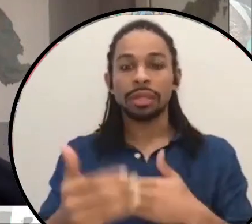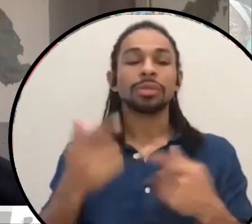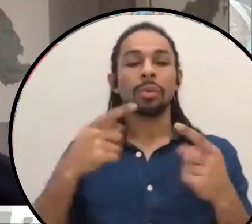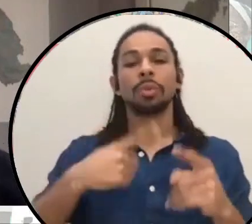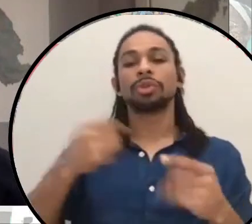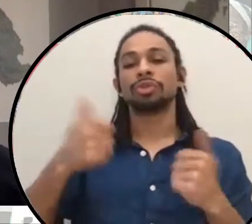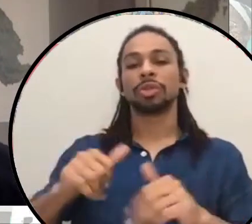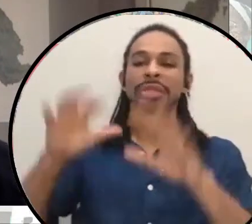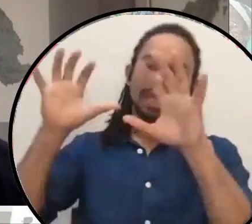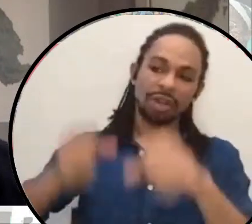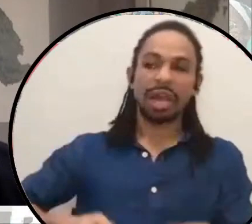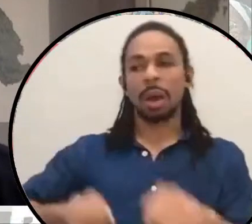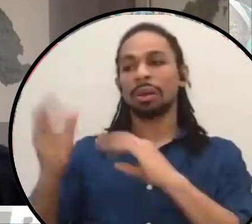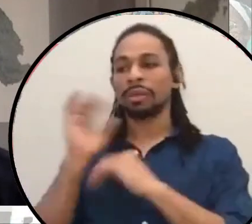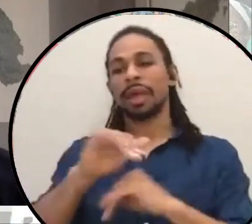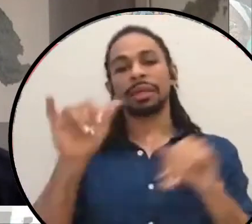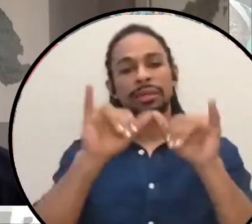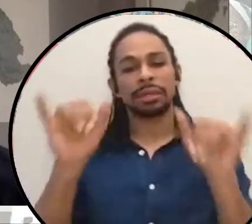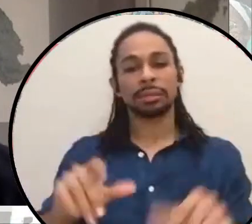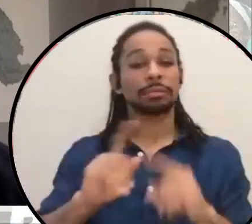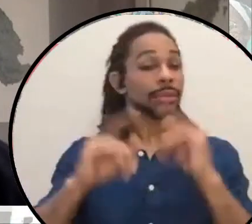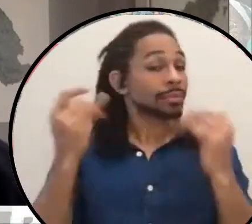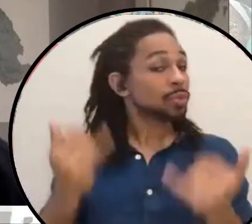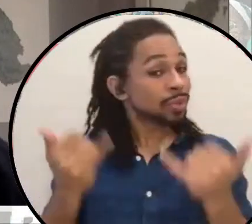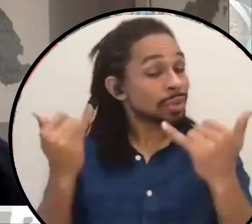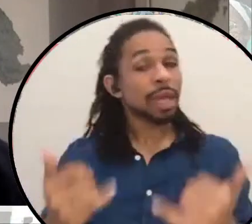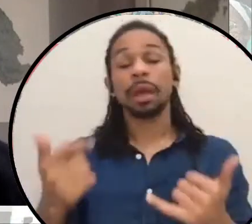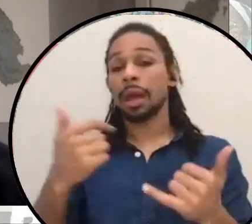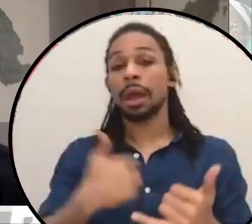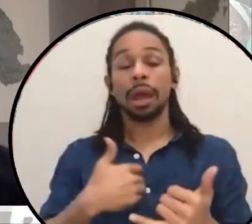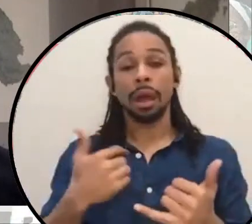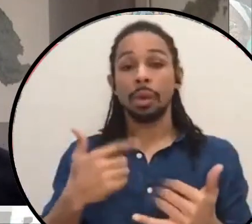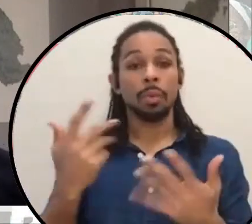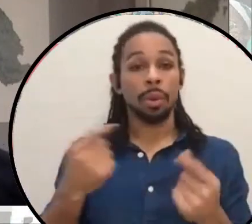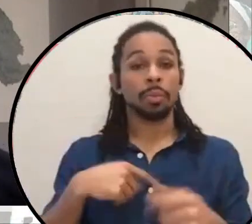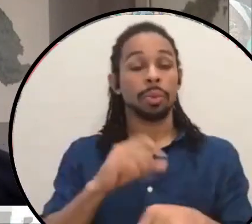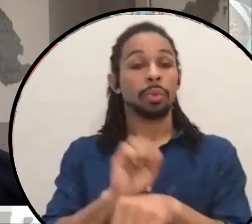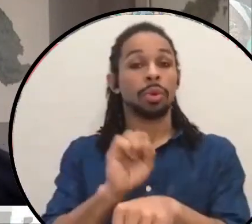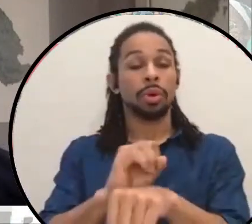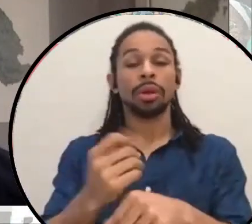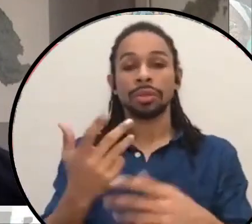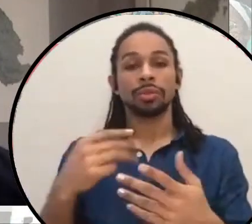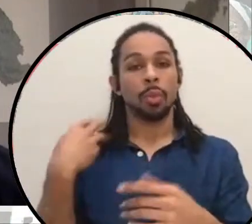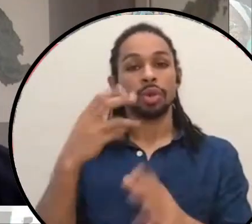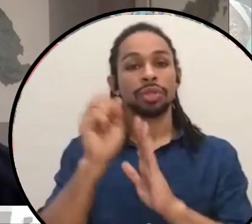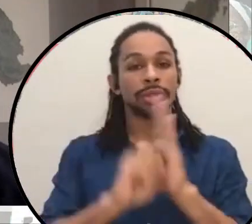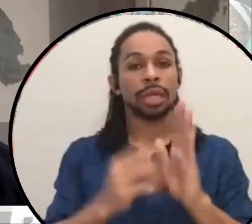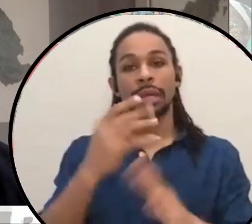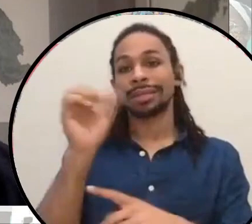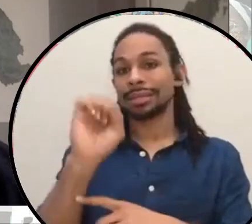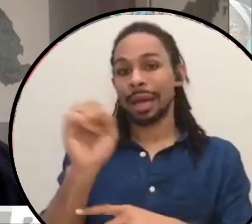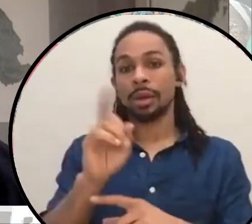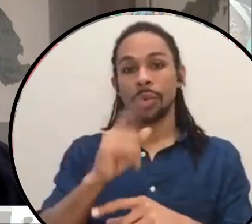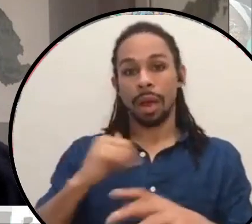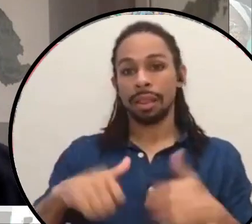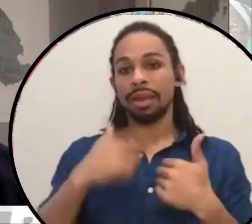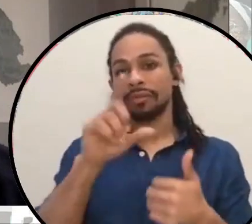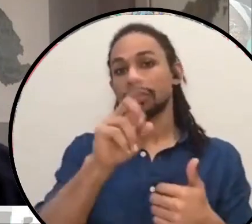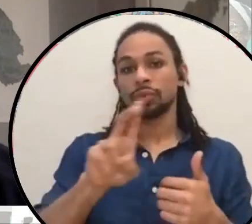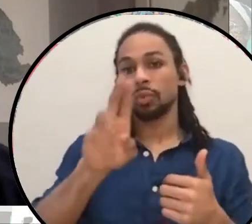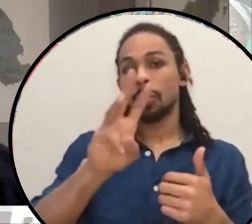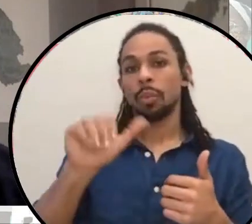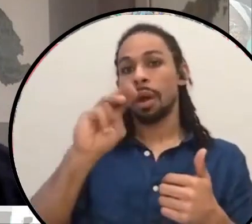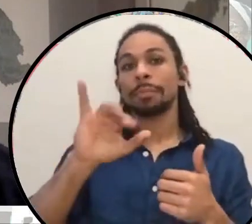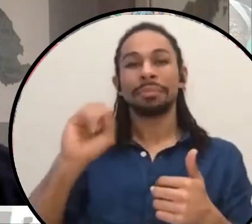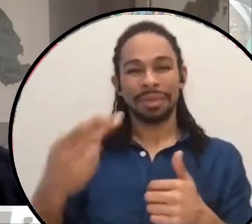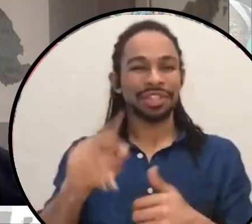These days, a lot of what I work on is, is based here in Washington state and here in Seattle on Duwamish land, where I live. Um, I just